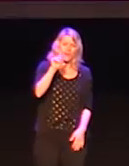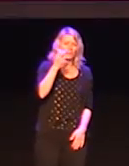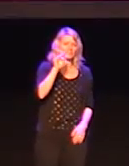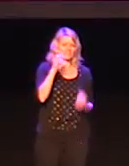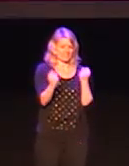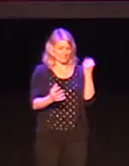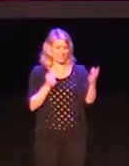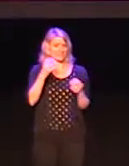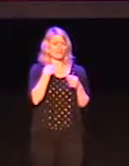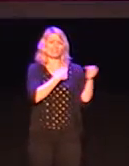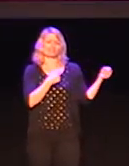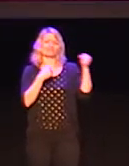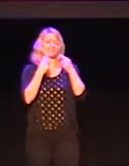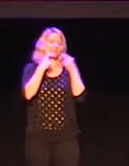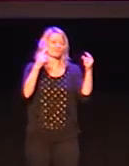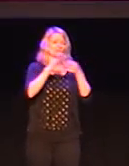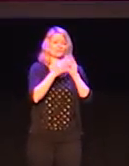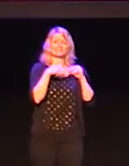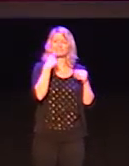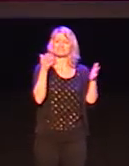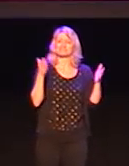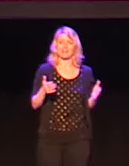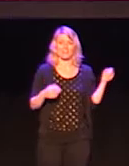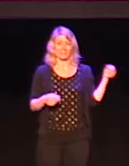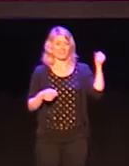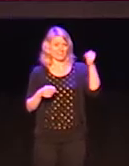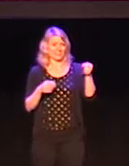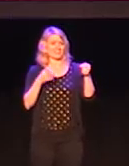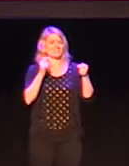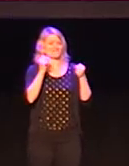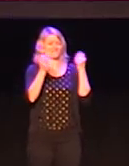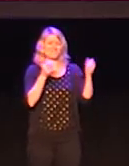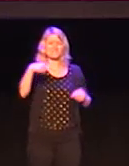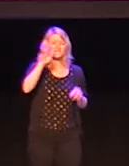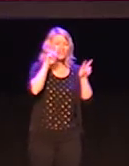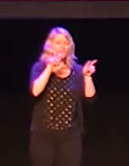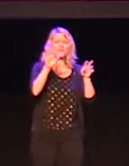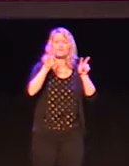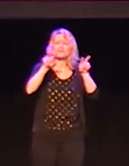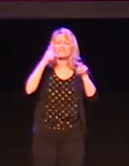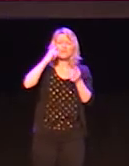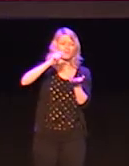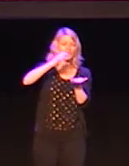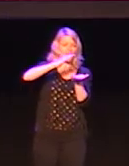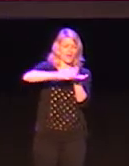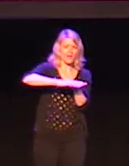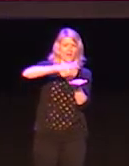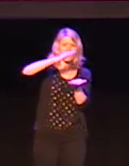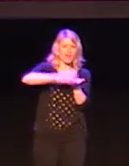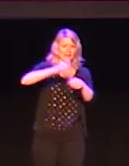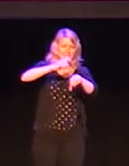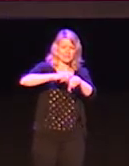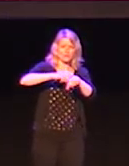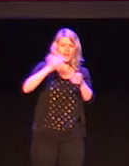When signers see these videos, they're impressed by the authenticity of the avatar's movements. When you take a